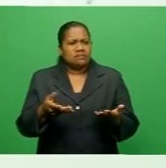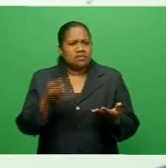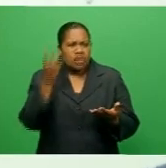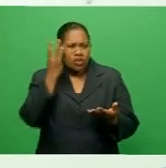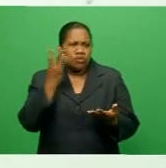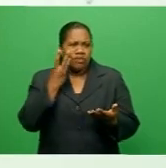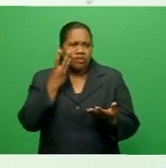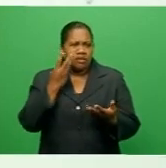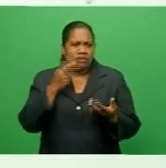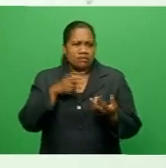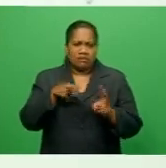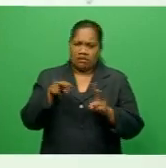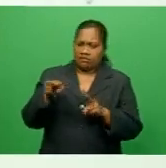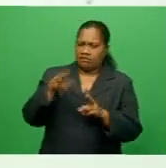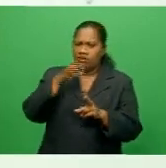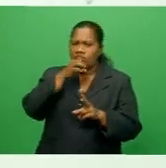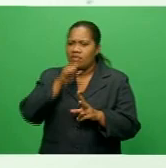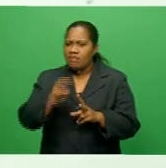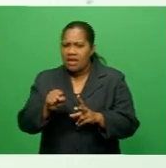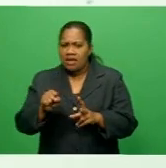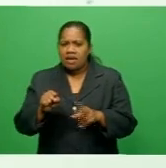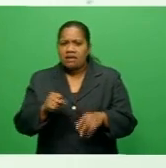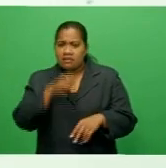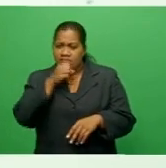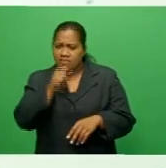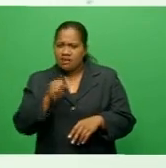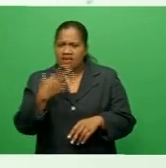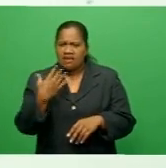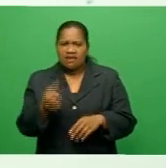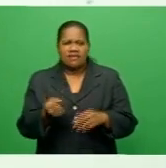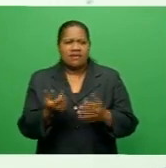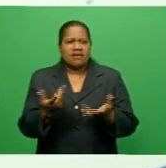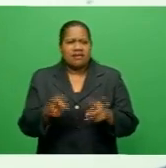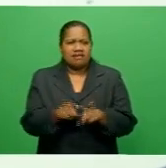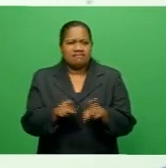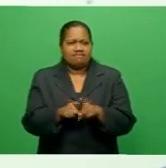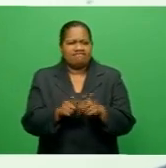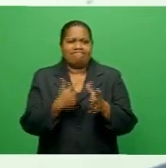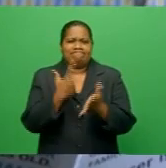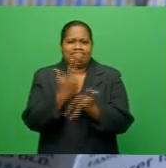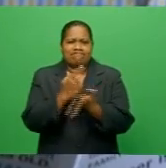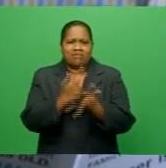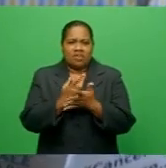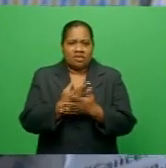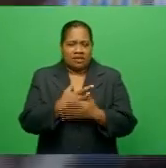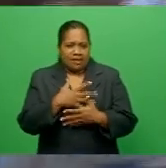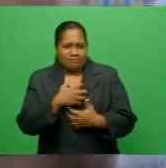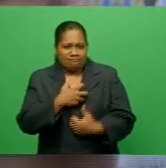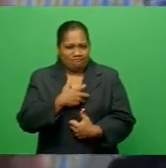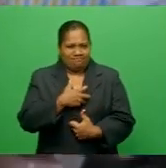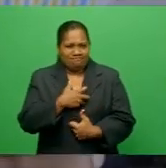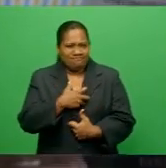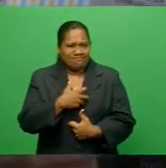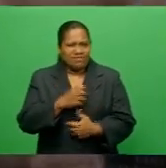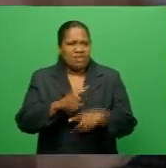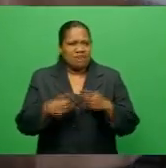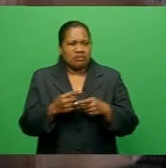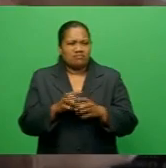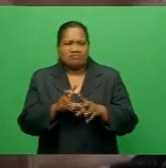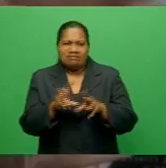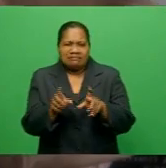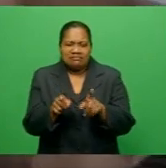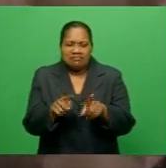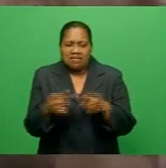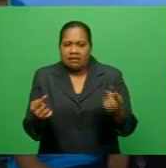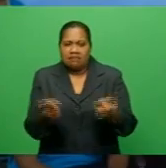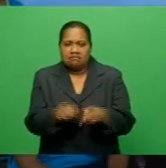may look to a man. And indeed, men have a lot of insecurities about such things. Recent stats show that prostate cancer